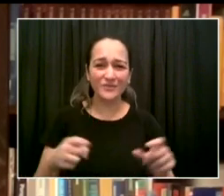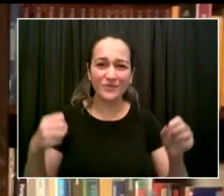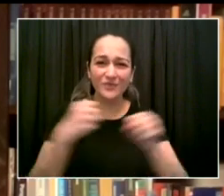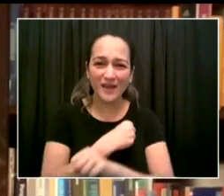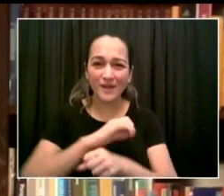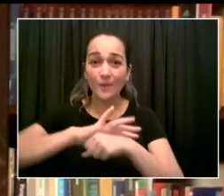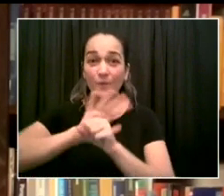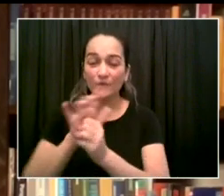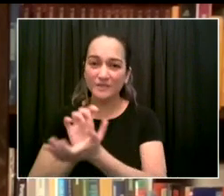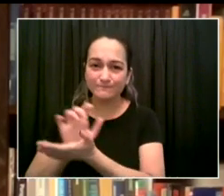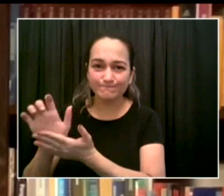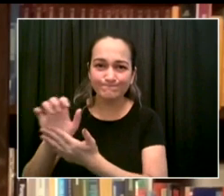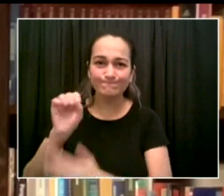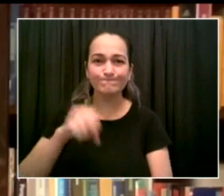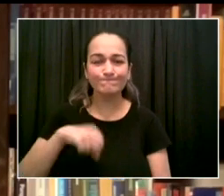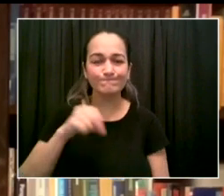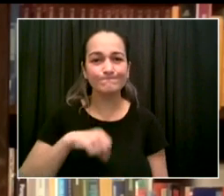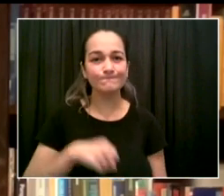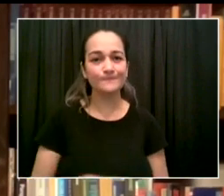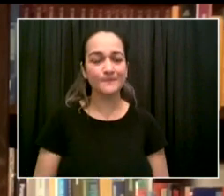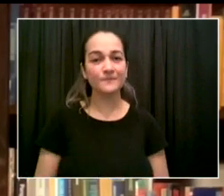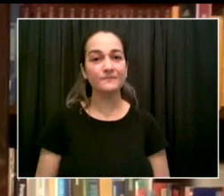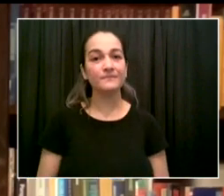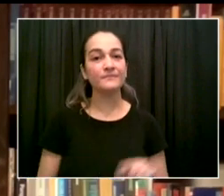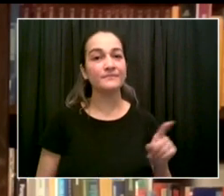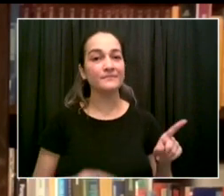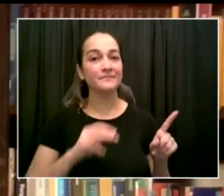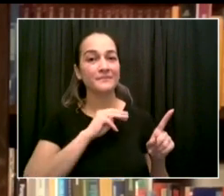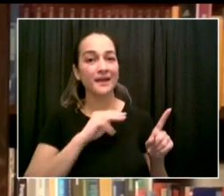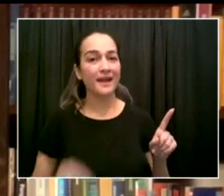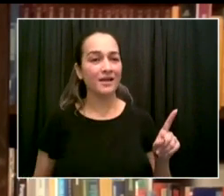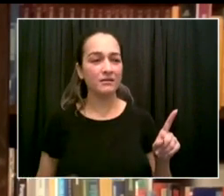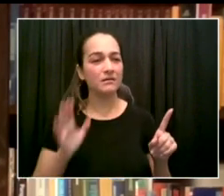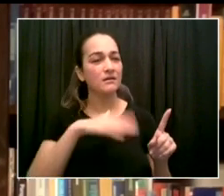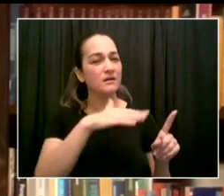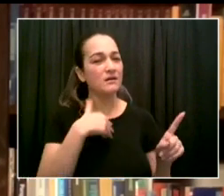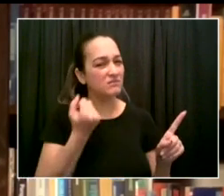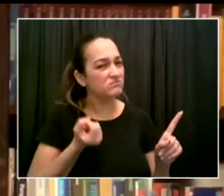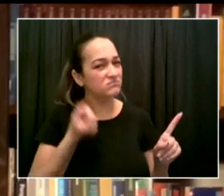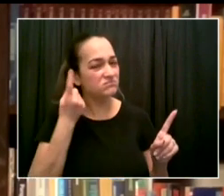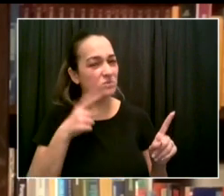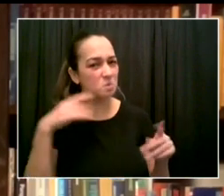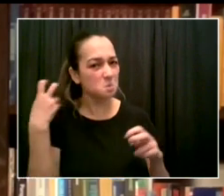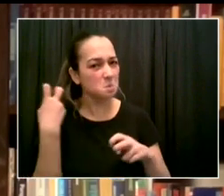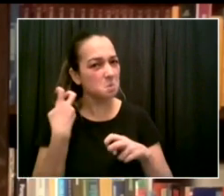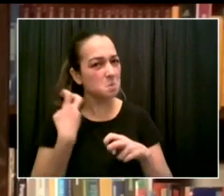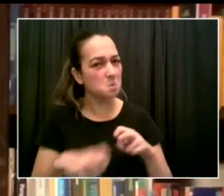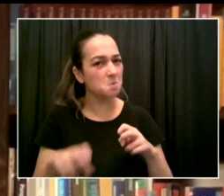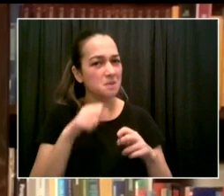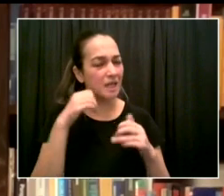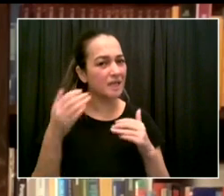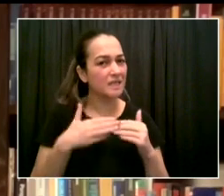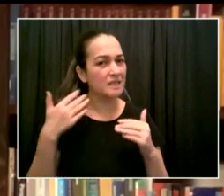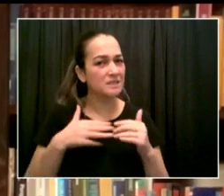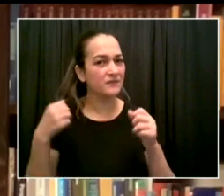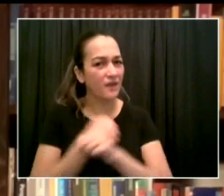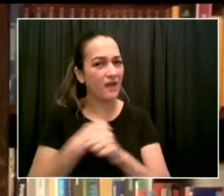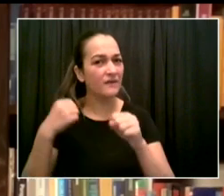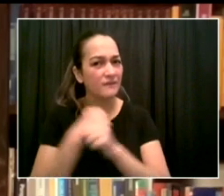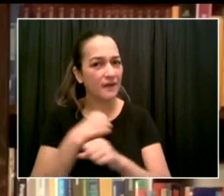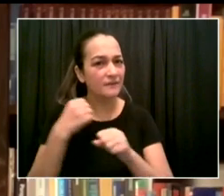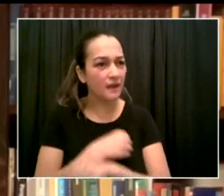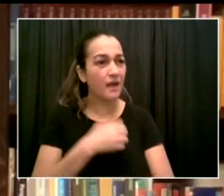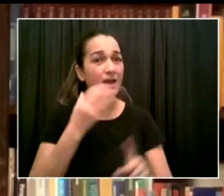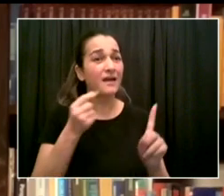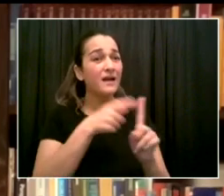tough. You've had to make some tough calls. And that's what leadership is about. And it's about the common good, the health of our city.